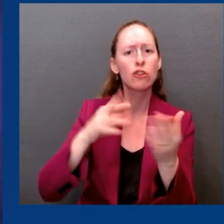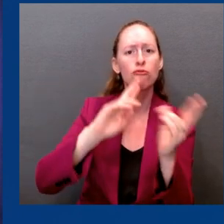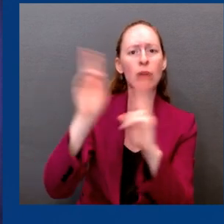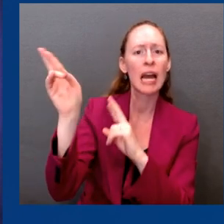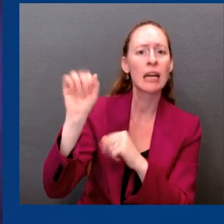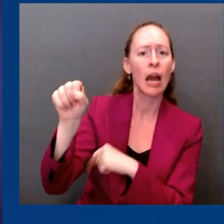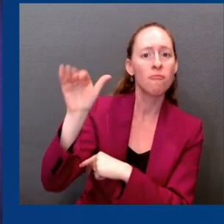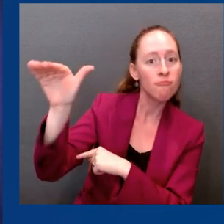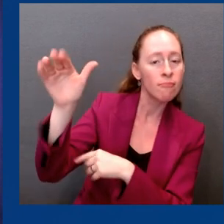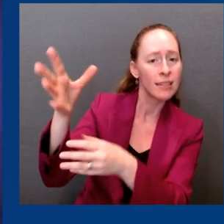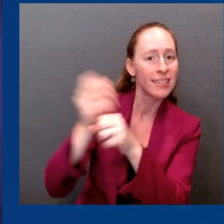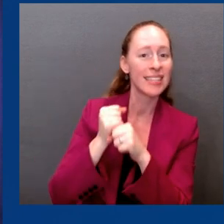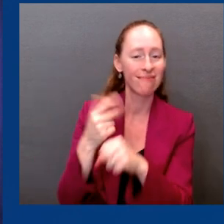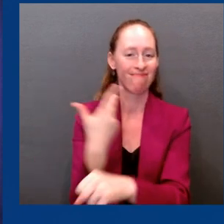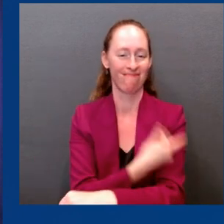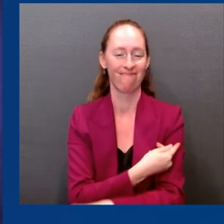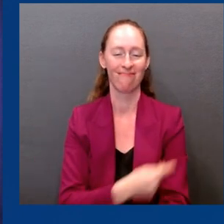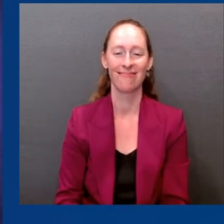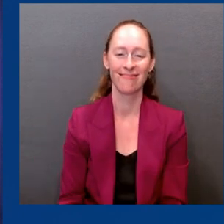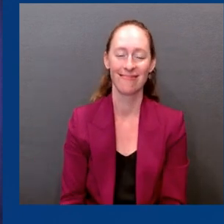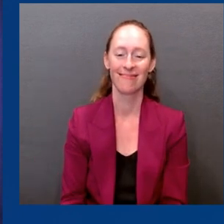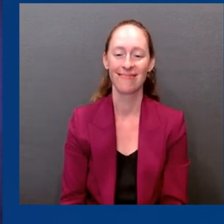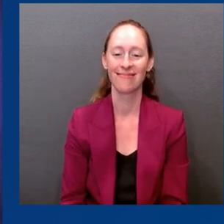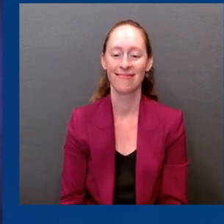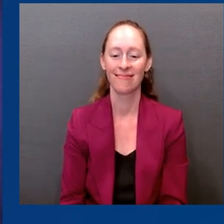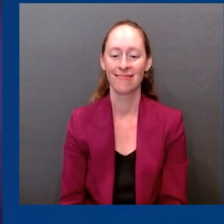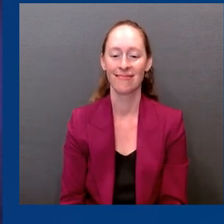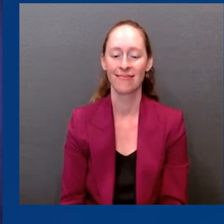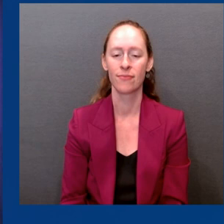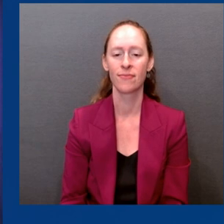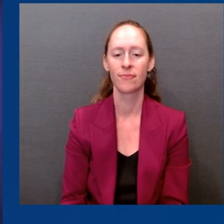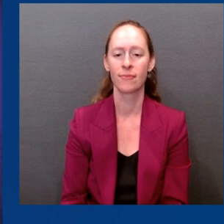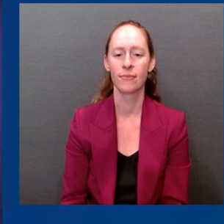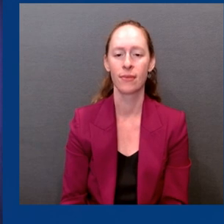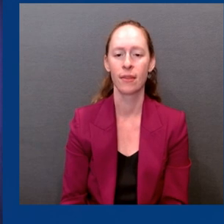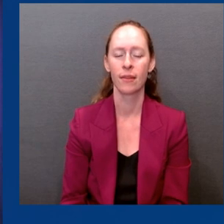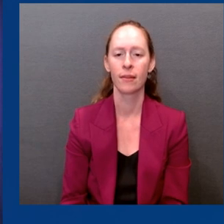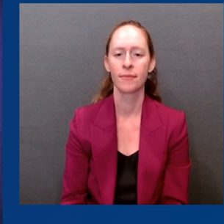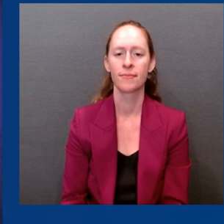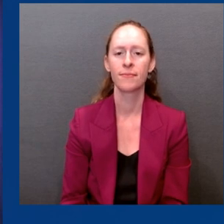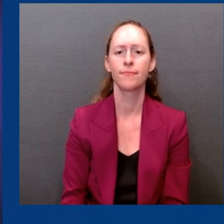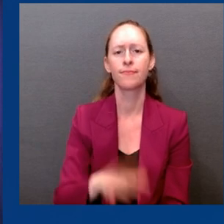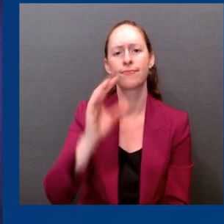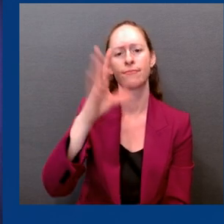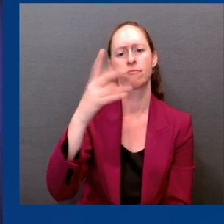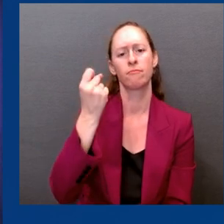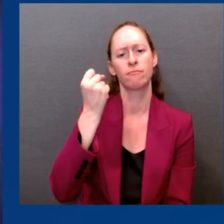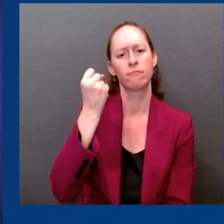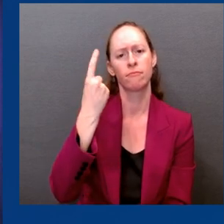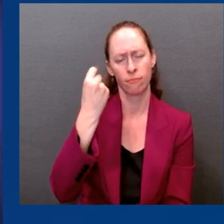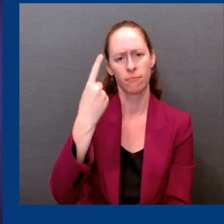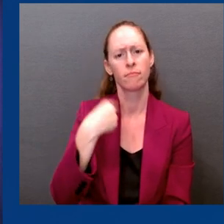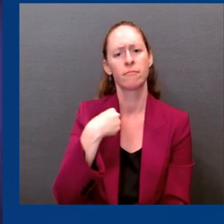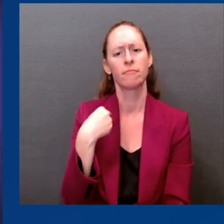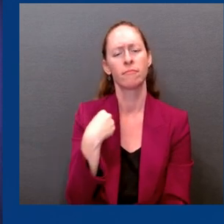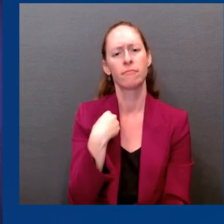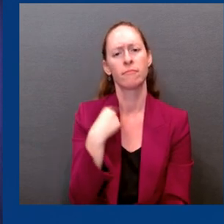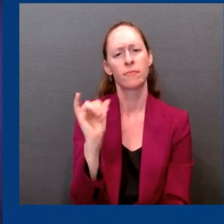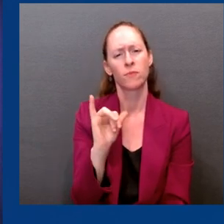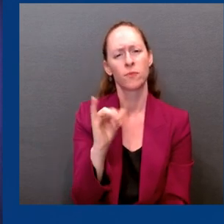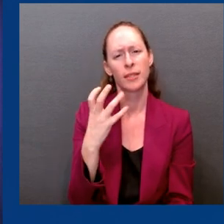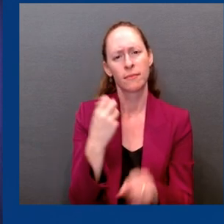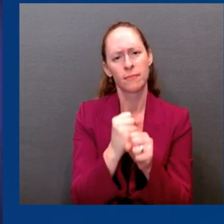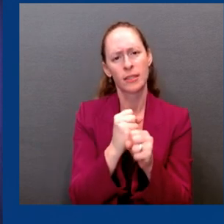also focused on taking targeted actions to reach those at the highest risk to ensure we're